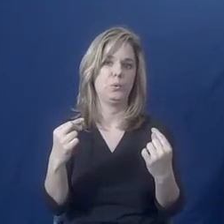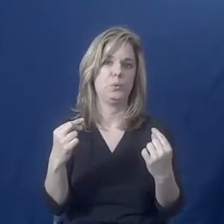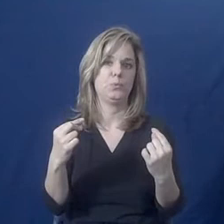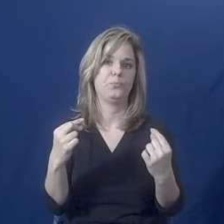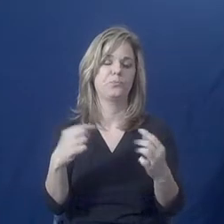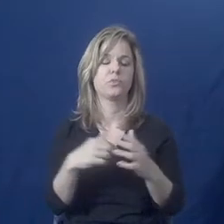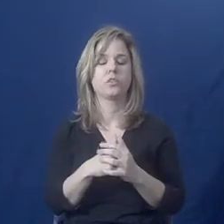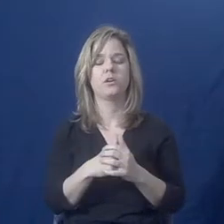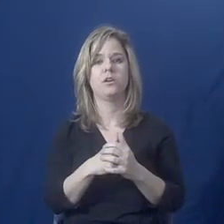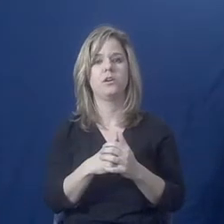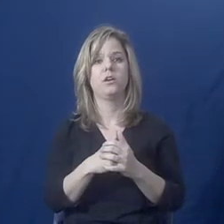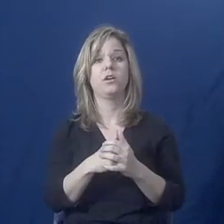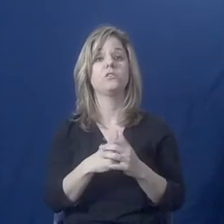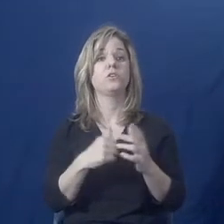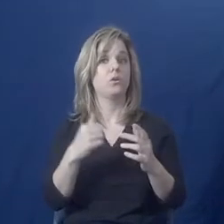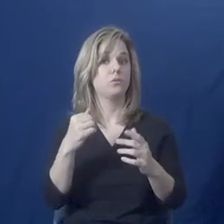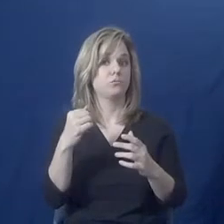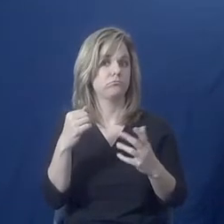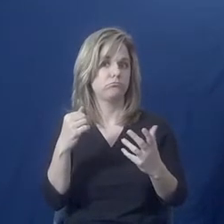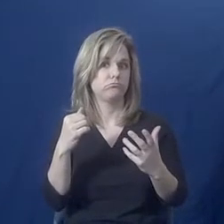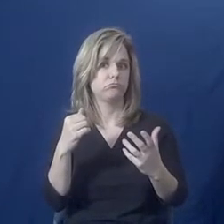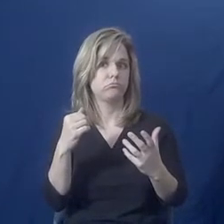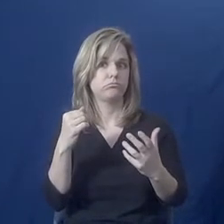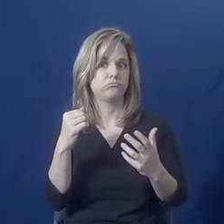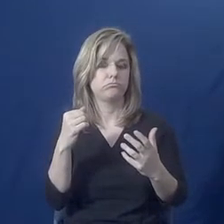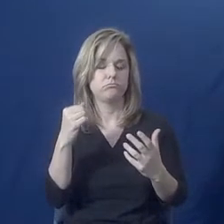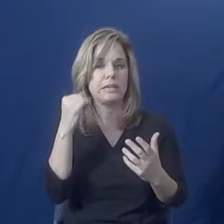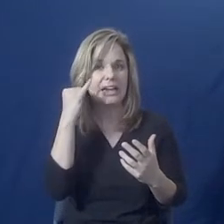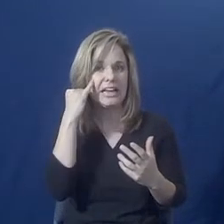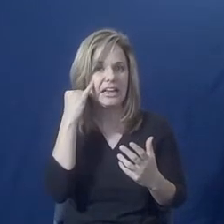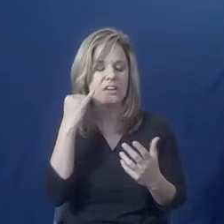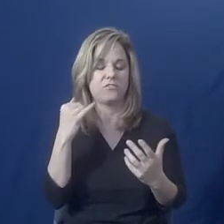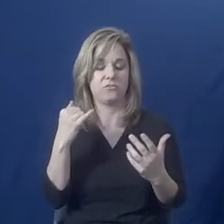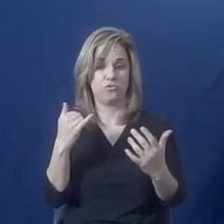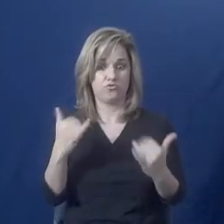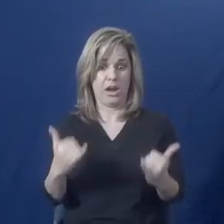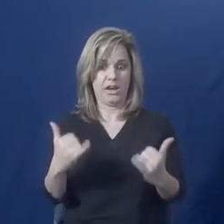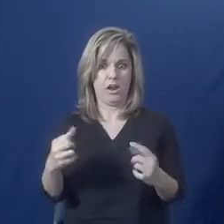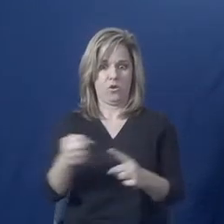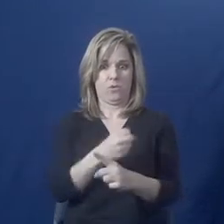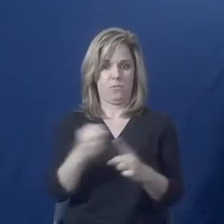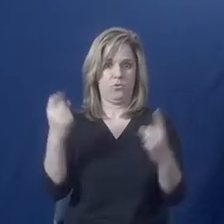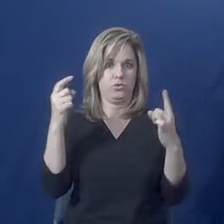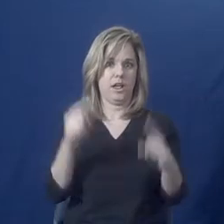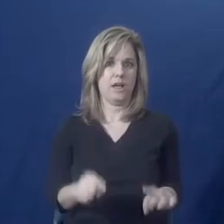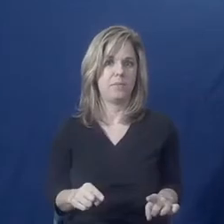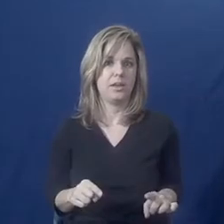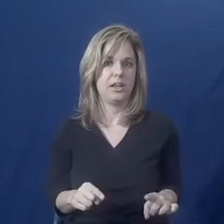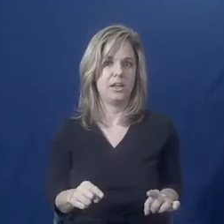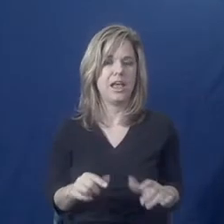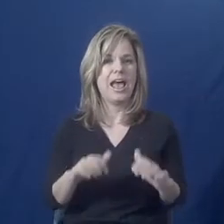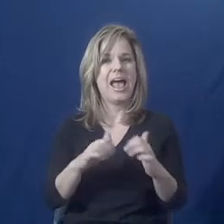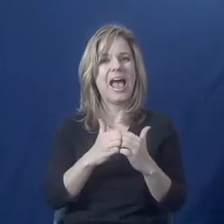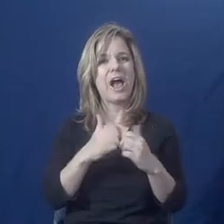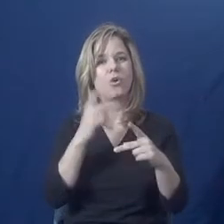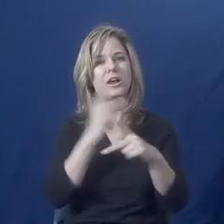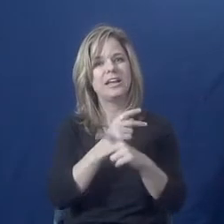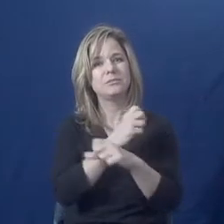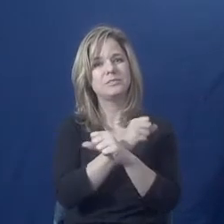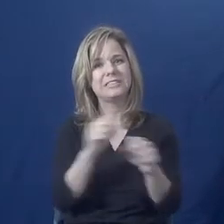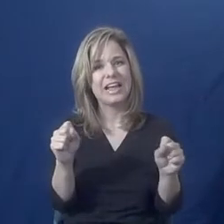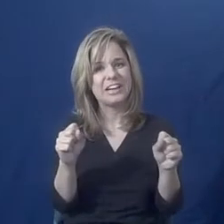occurring at this moment, what do you need to do to keep yourself safe and